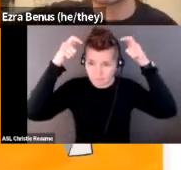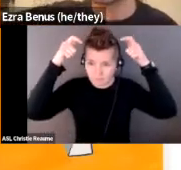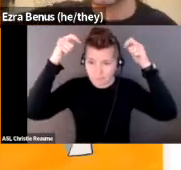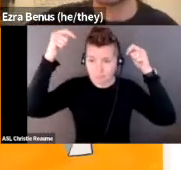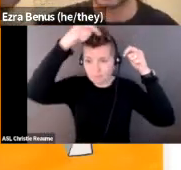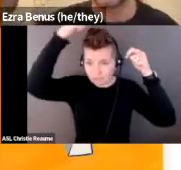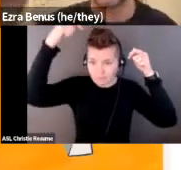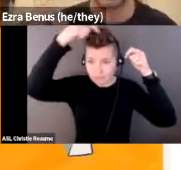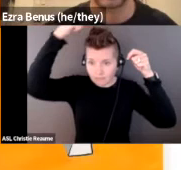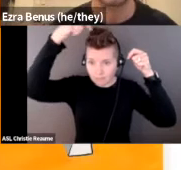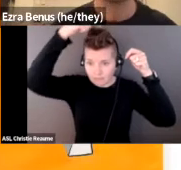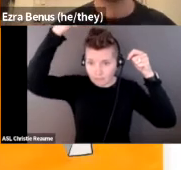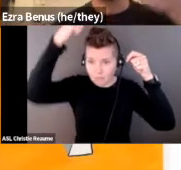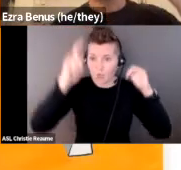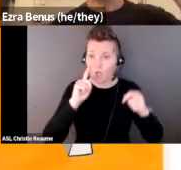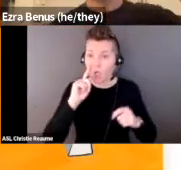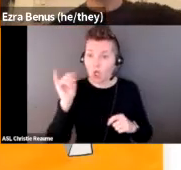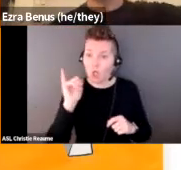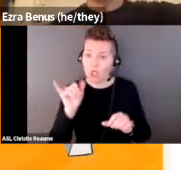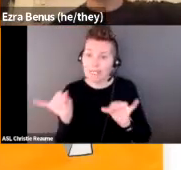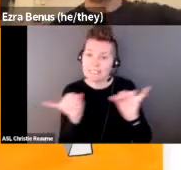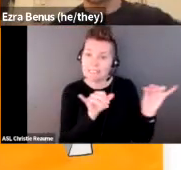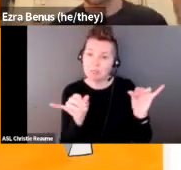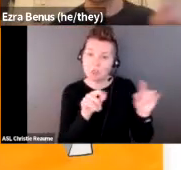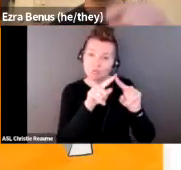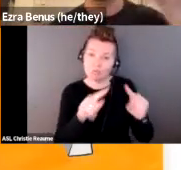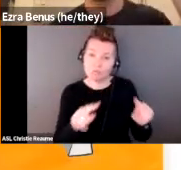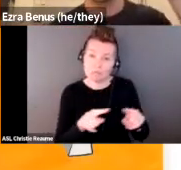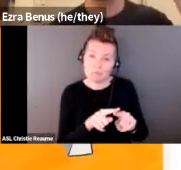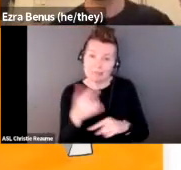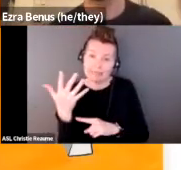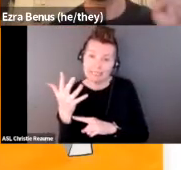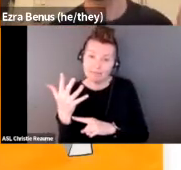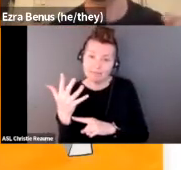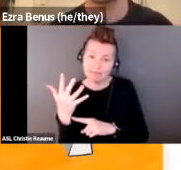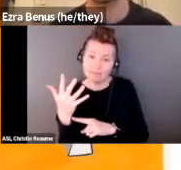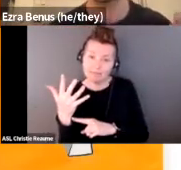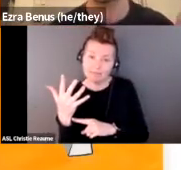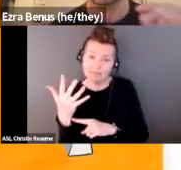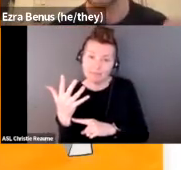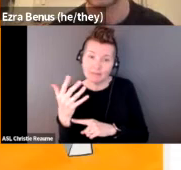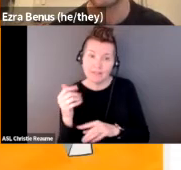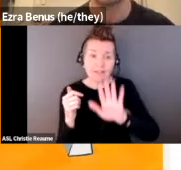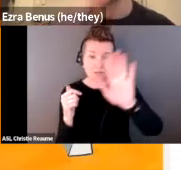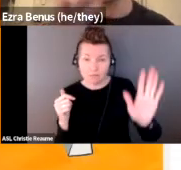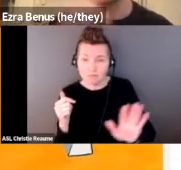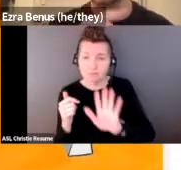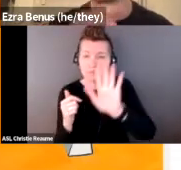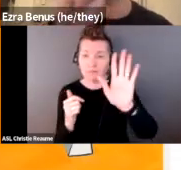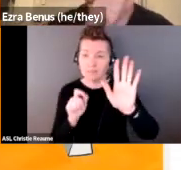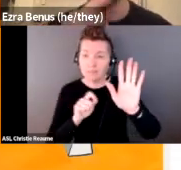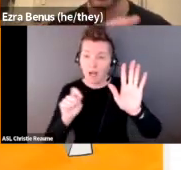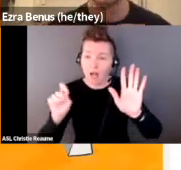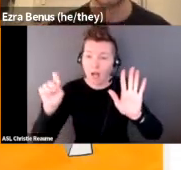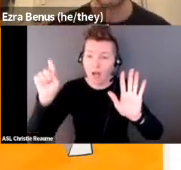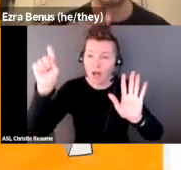leaves on some of the other triangles. And we see throughout the whole image, a bunch of pink dots that create